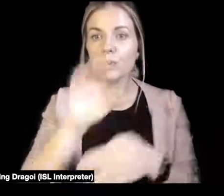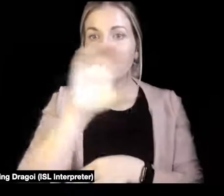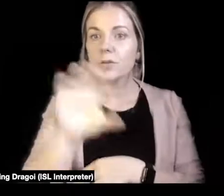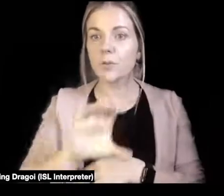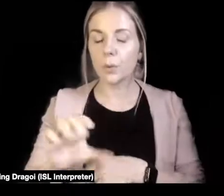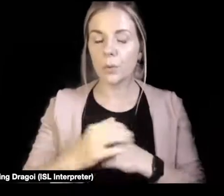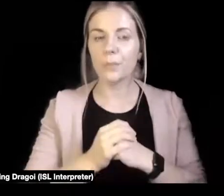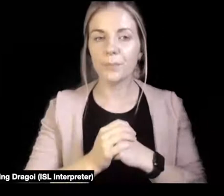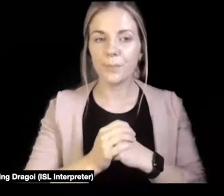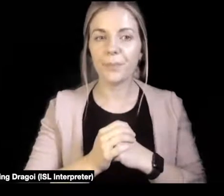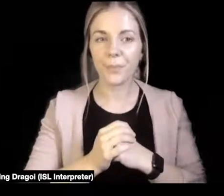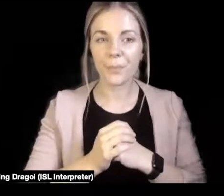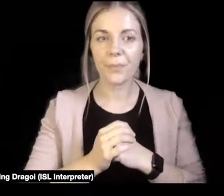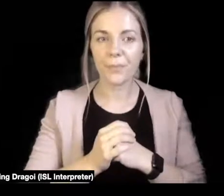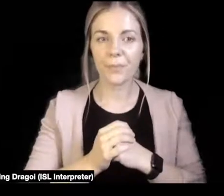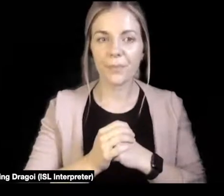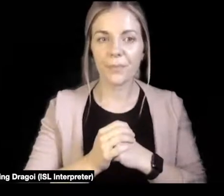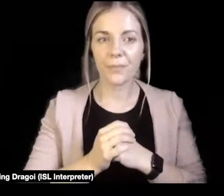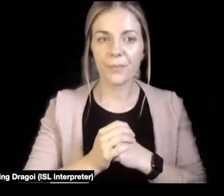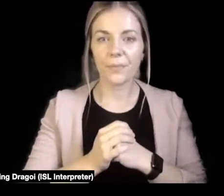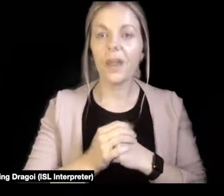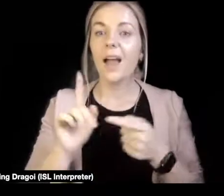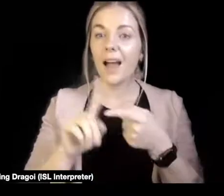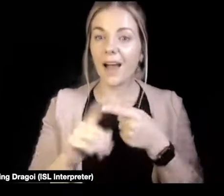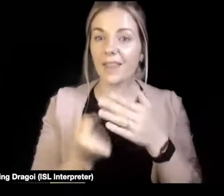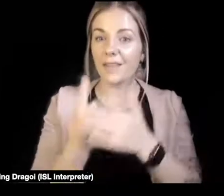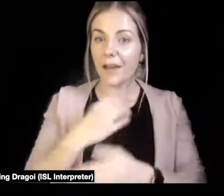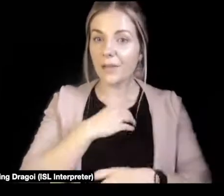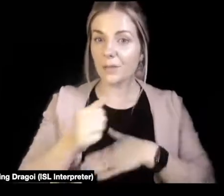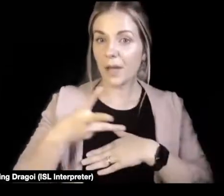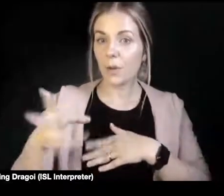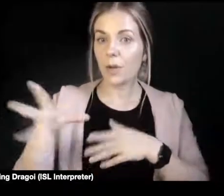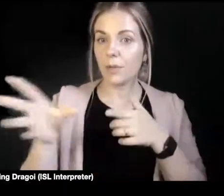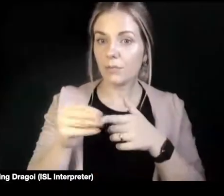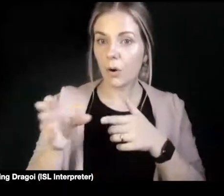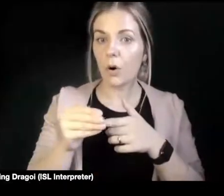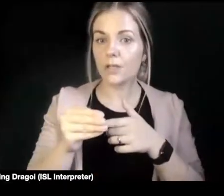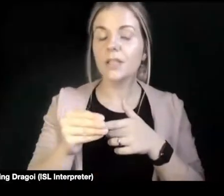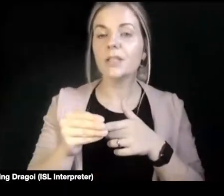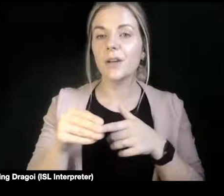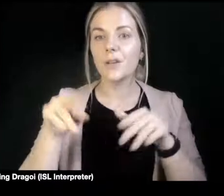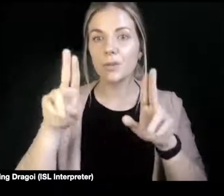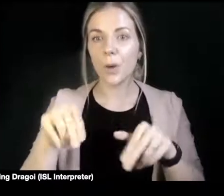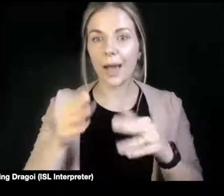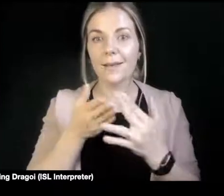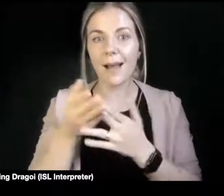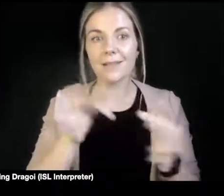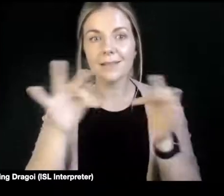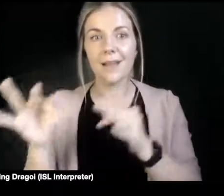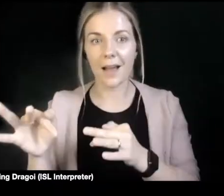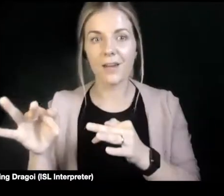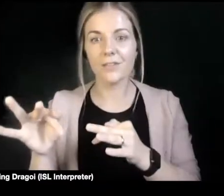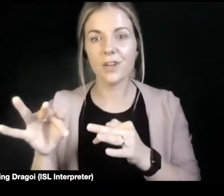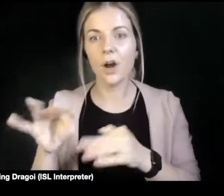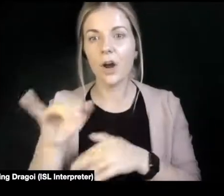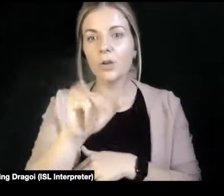And also the event is being recorded and we've made it available on the I&Y YouTube